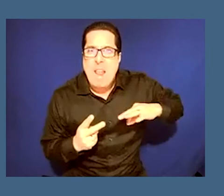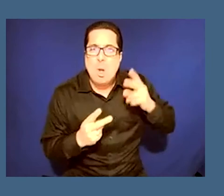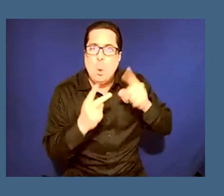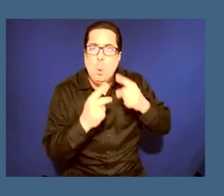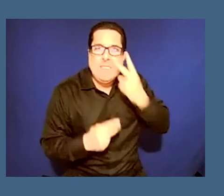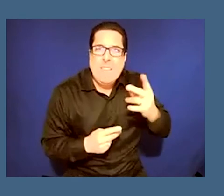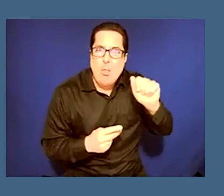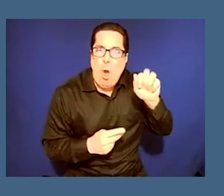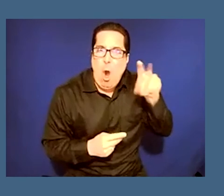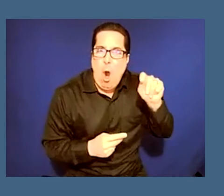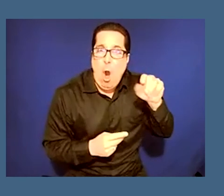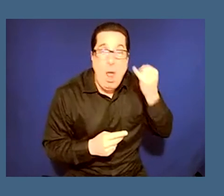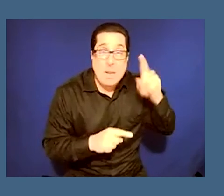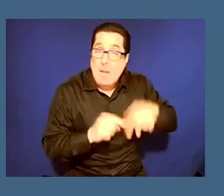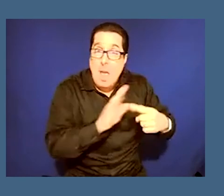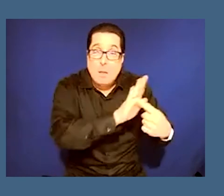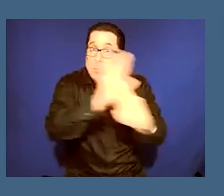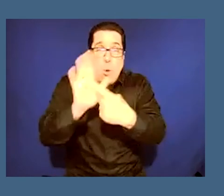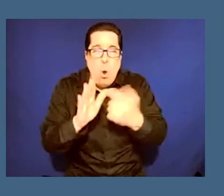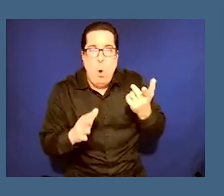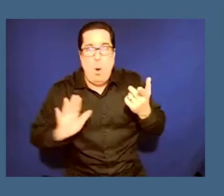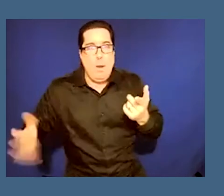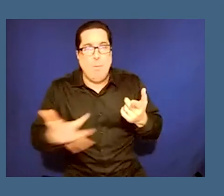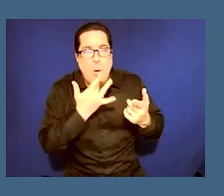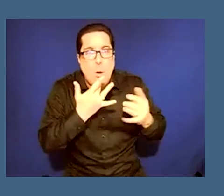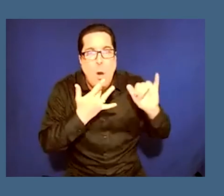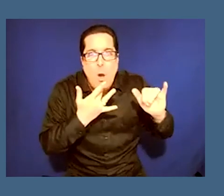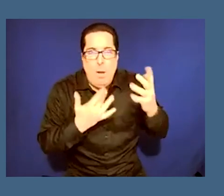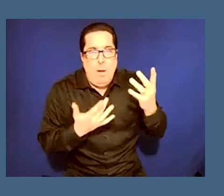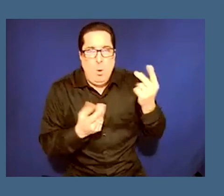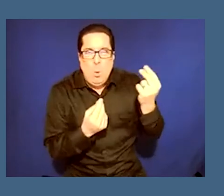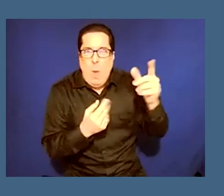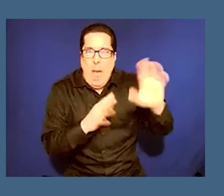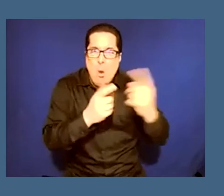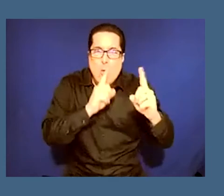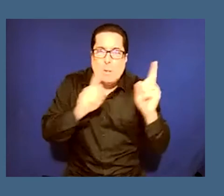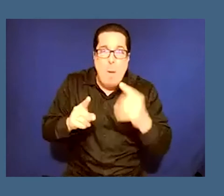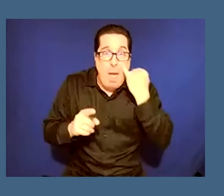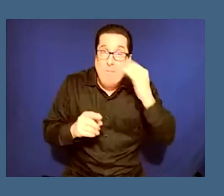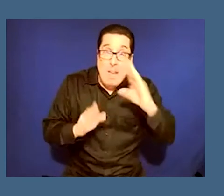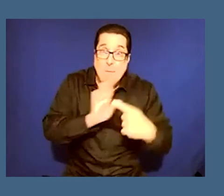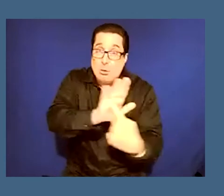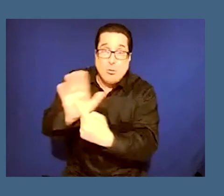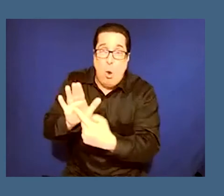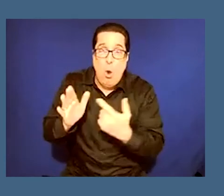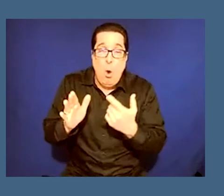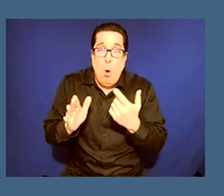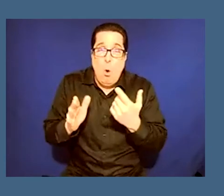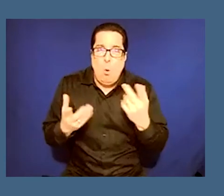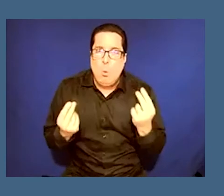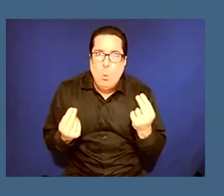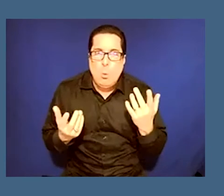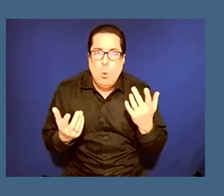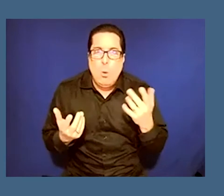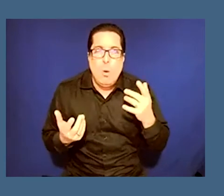if it were not displayed um how do you respond to that and i'll you know the other panelists you can go